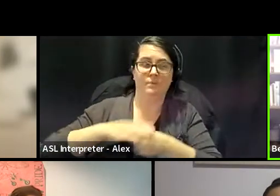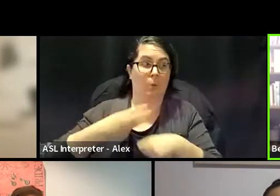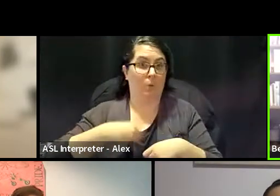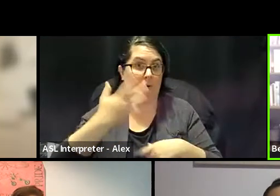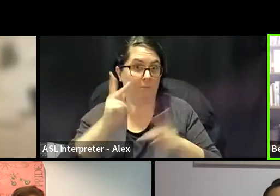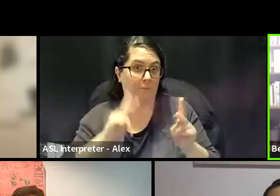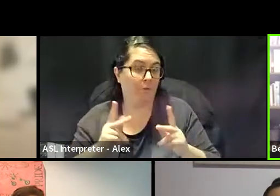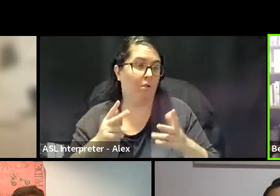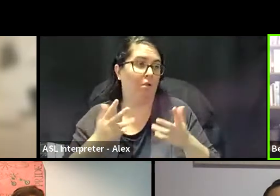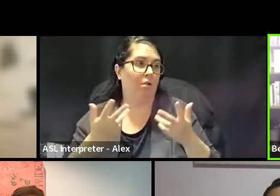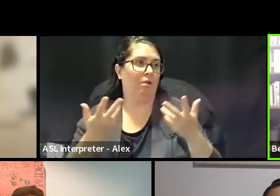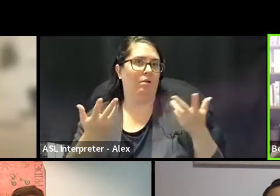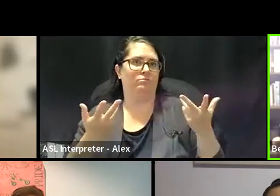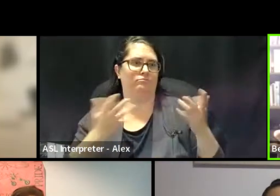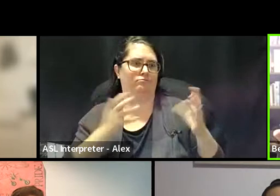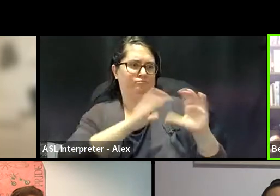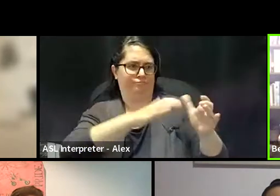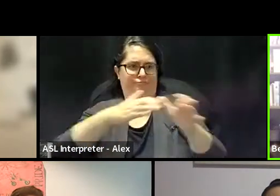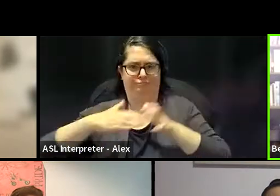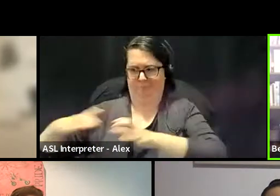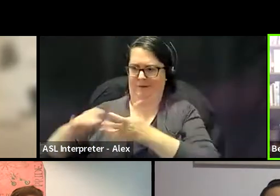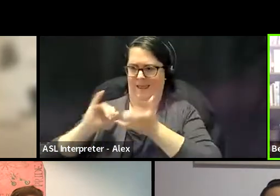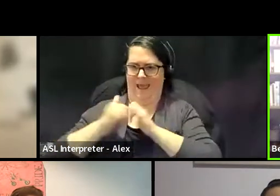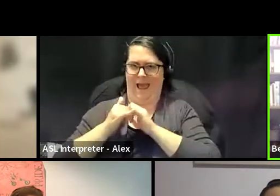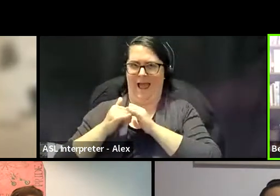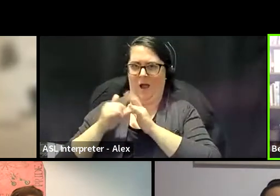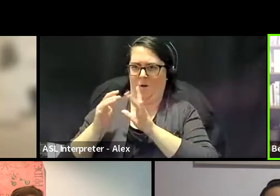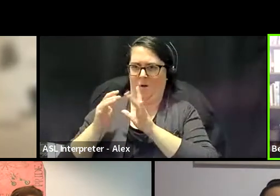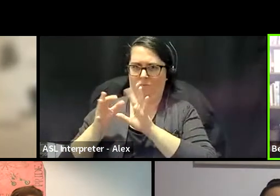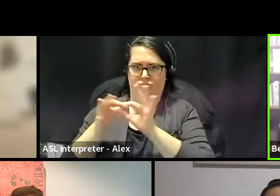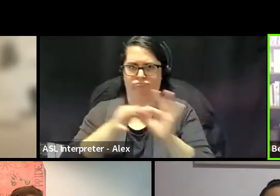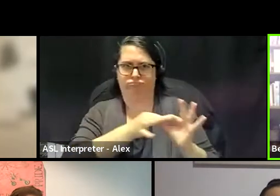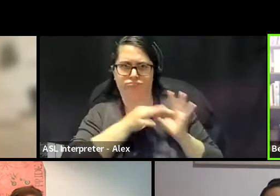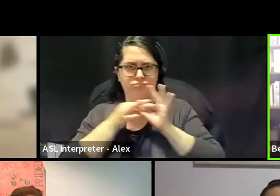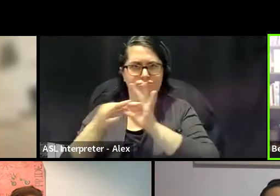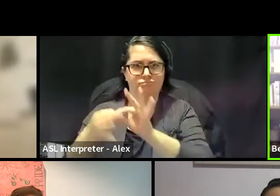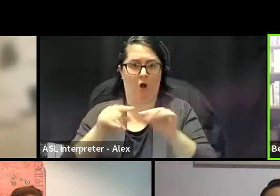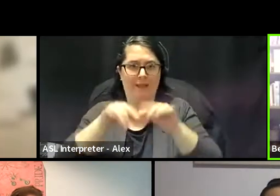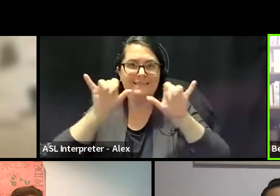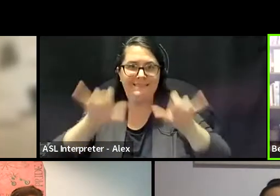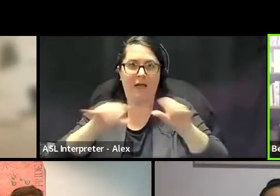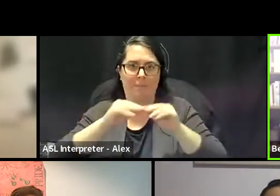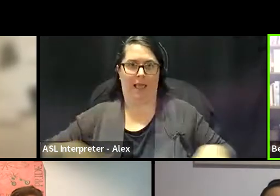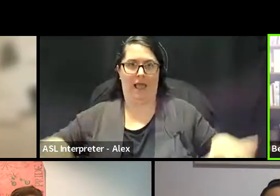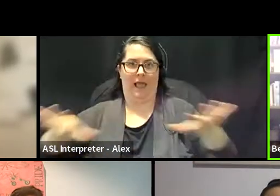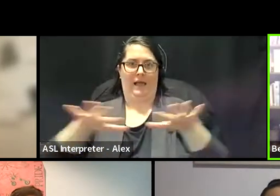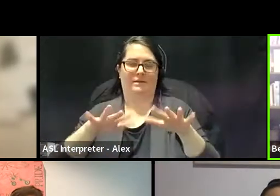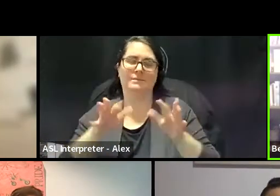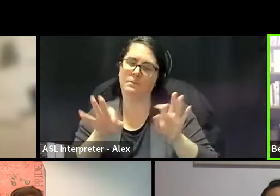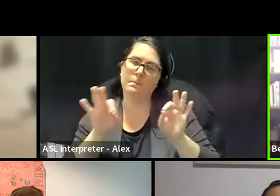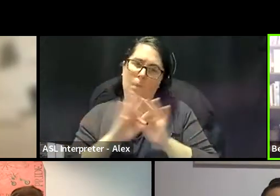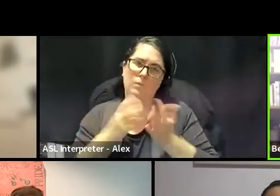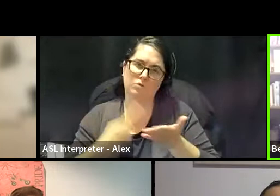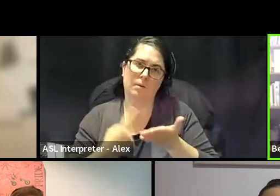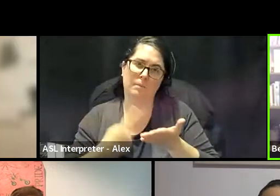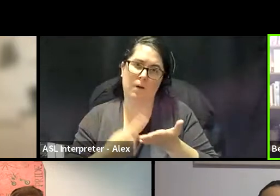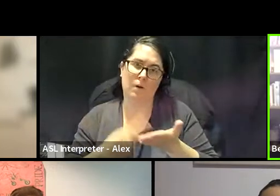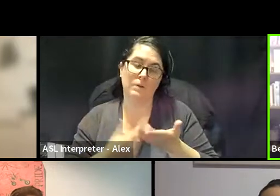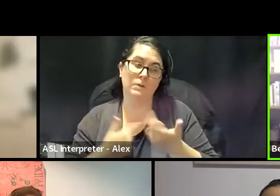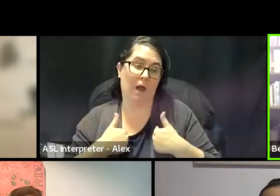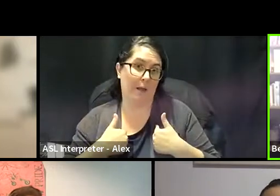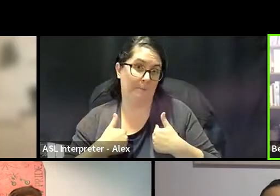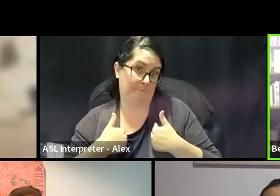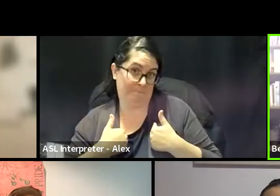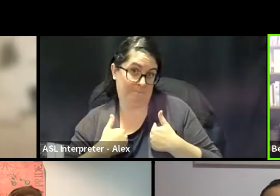people in this, on these lands, because I think that's something we have to talk about. And I'd like,